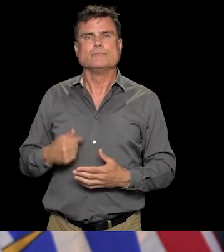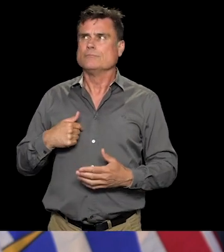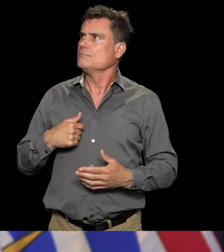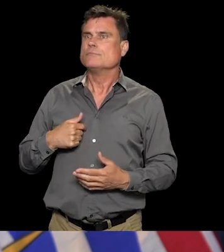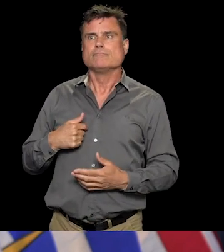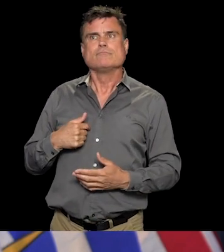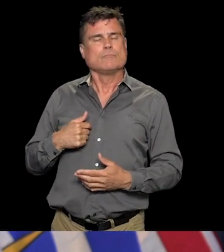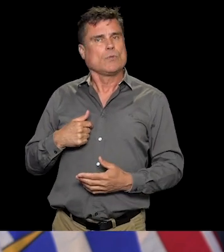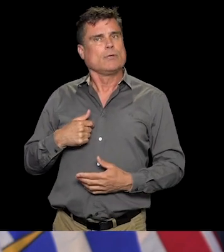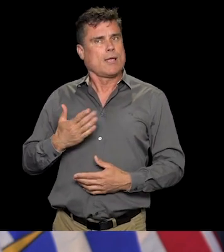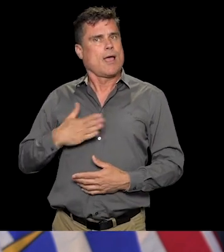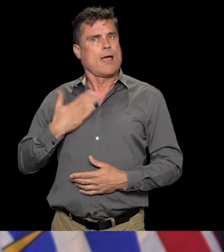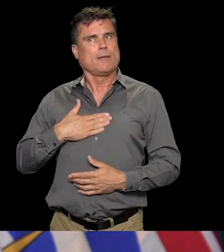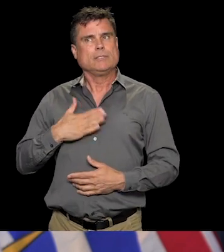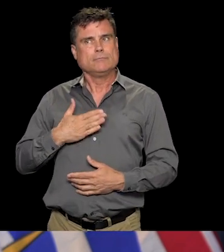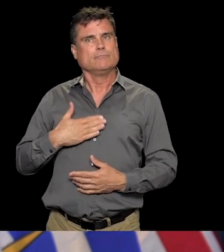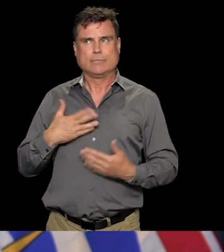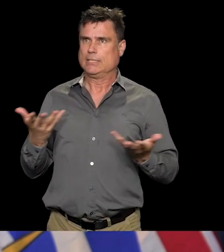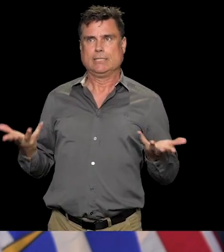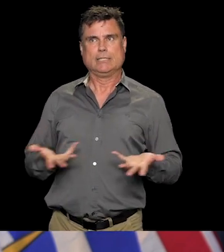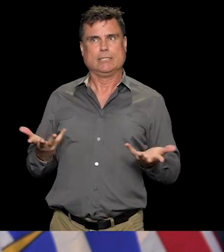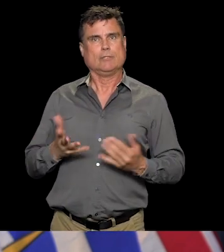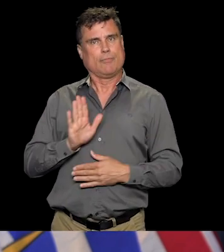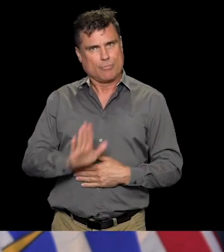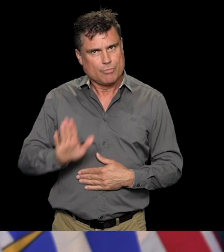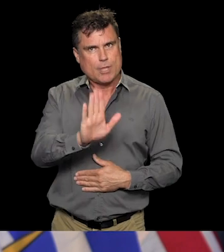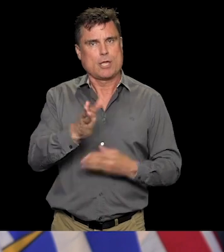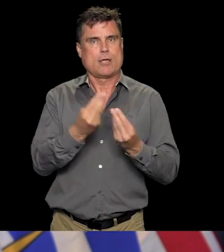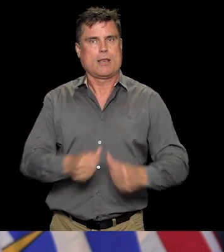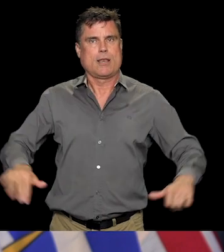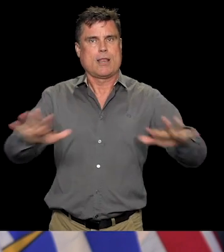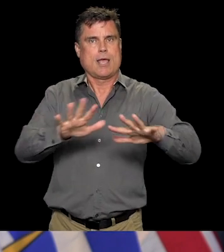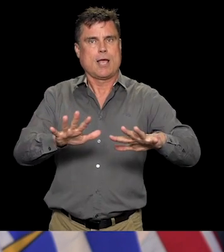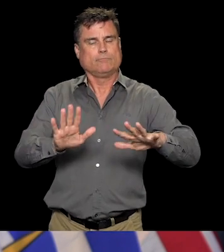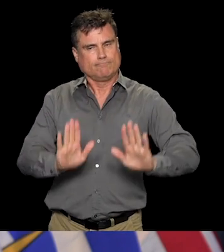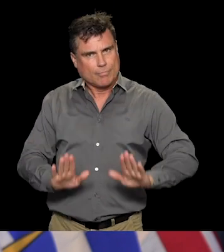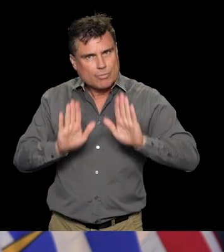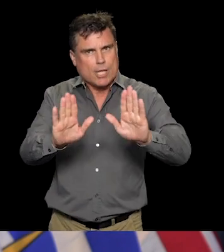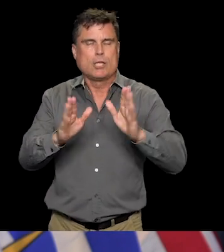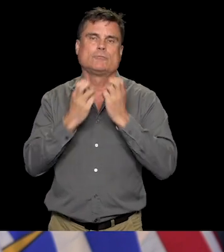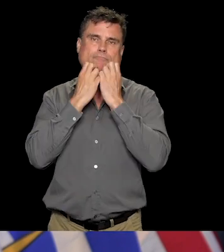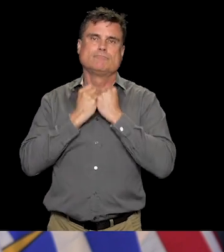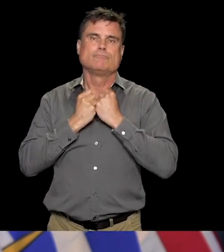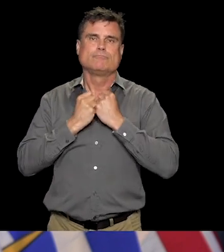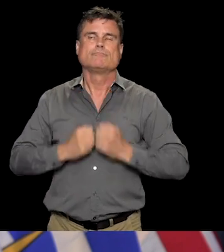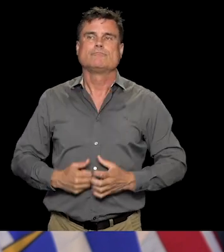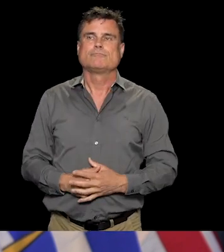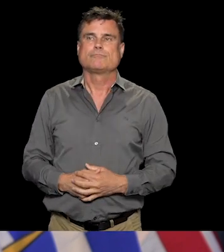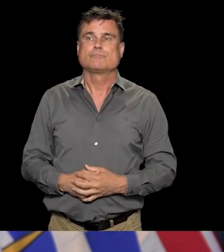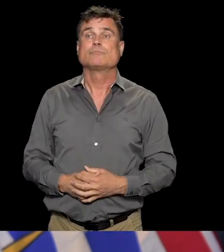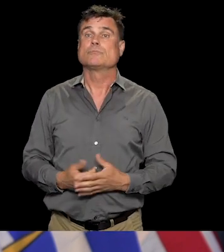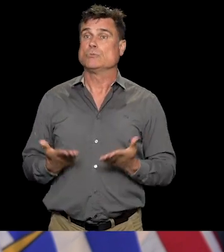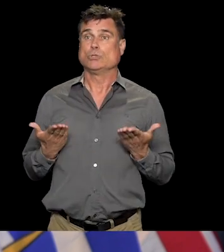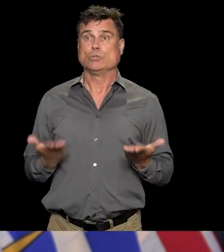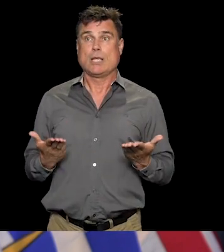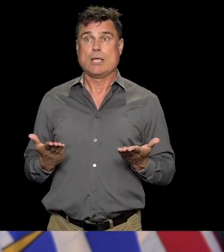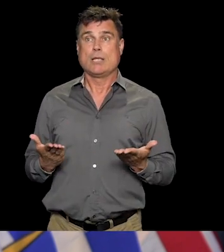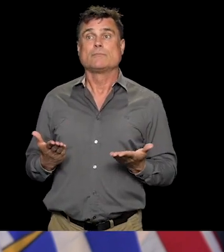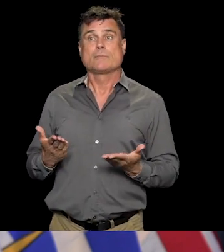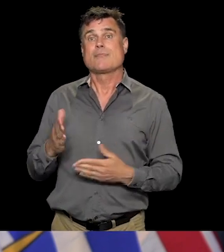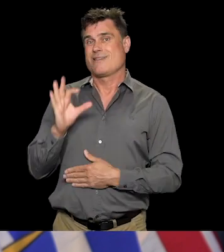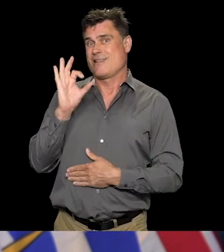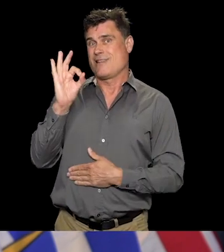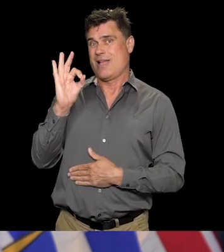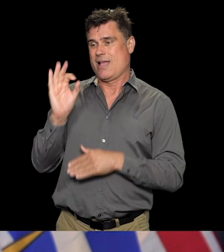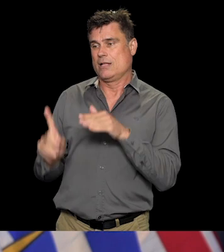updates on these traditional lands. So today we have nine new people who have tested positive for